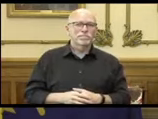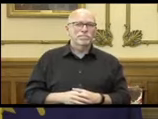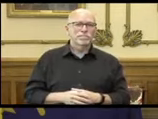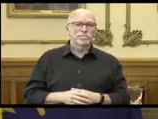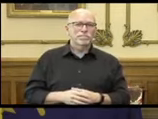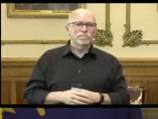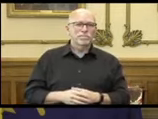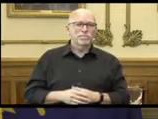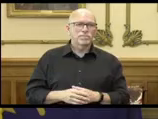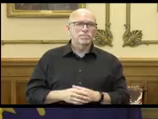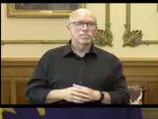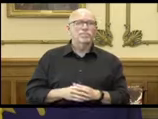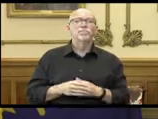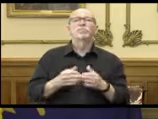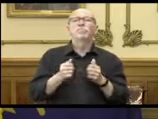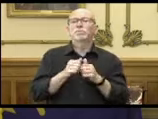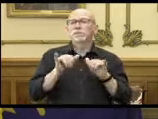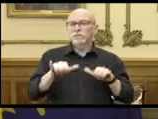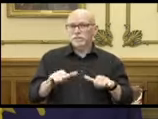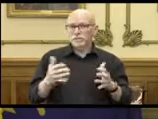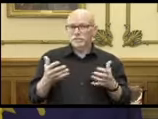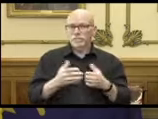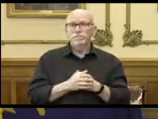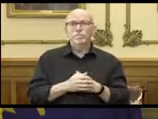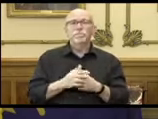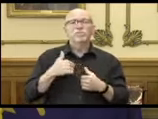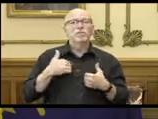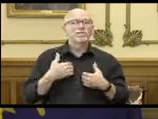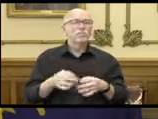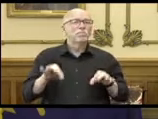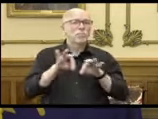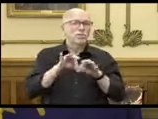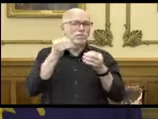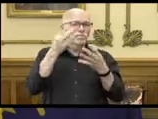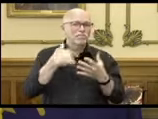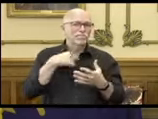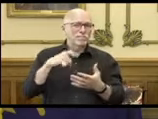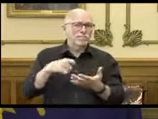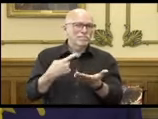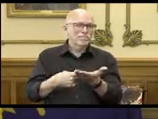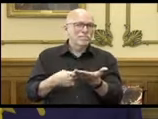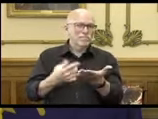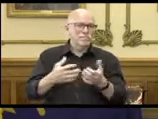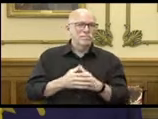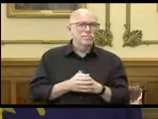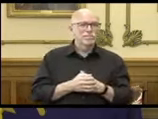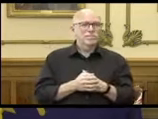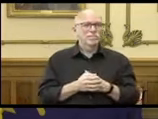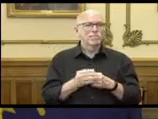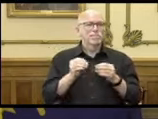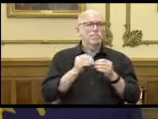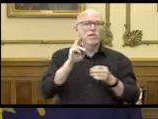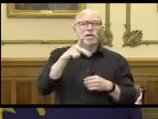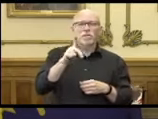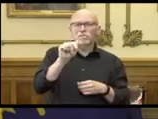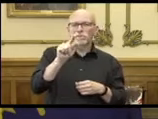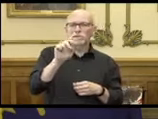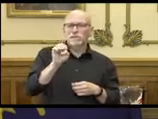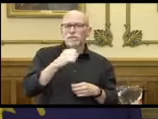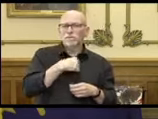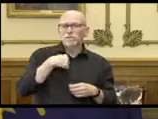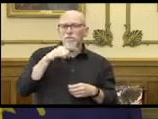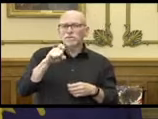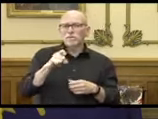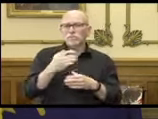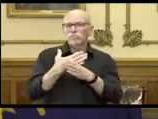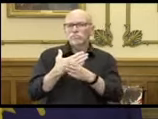And with that, we have more important business to tend to, more updates to get to